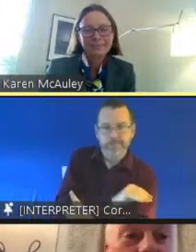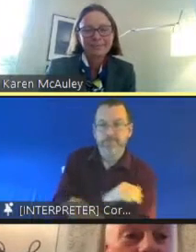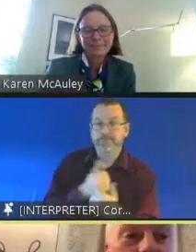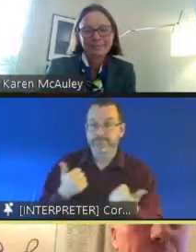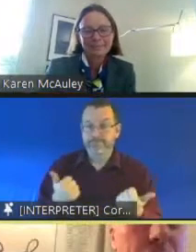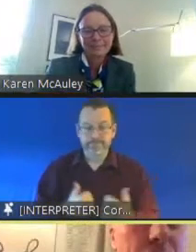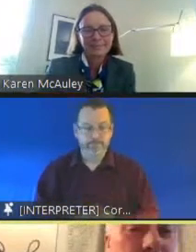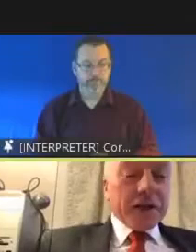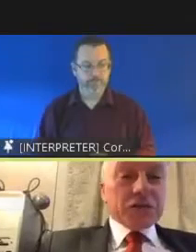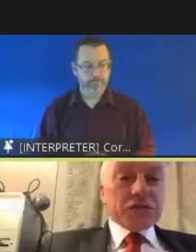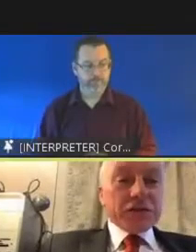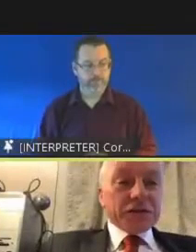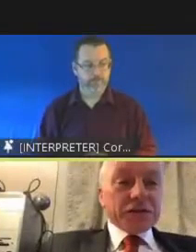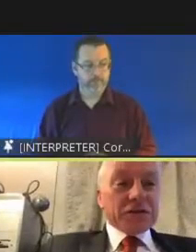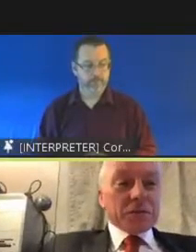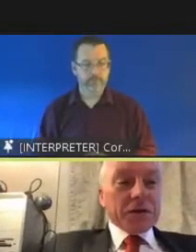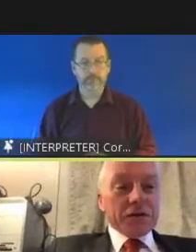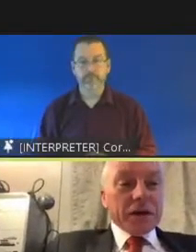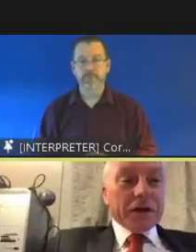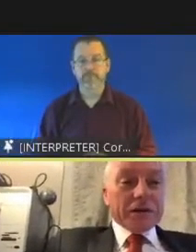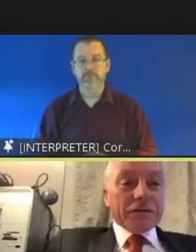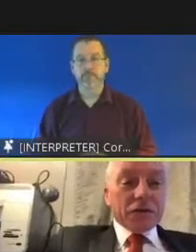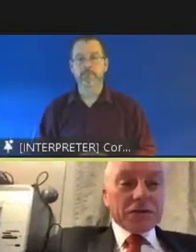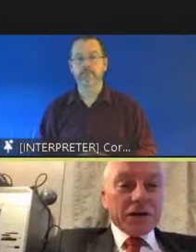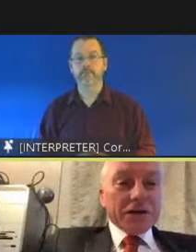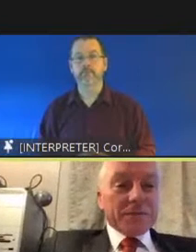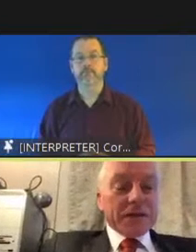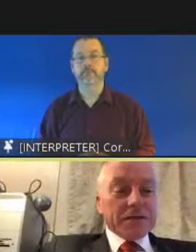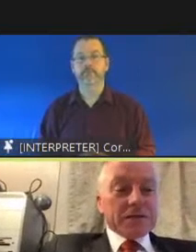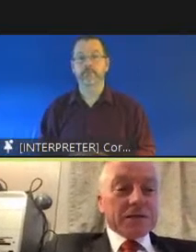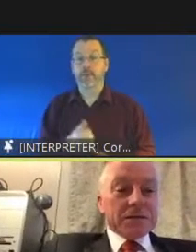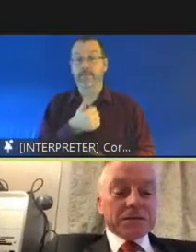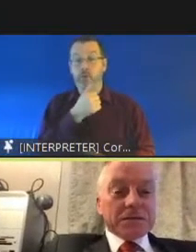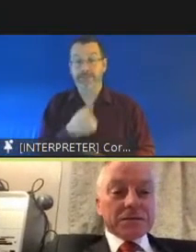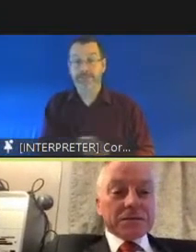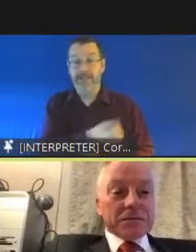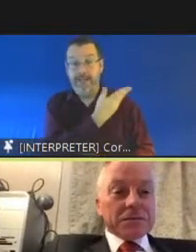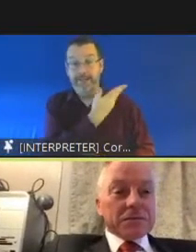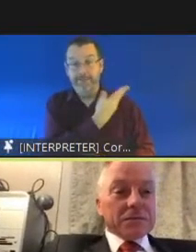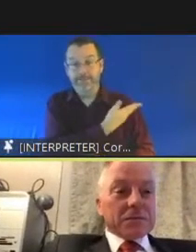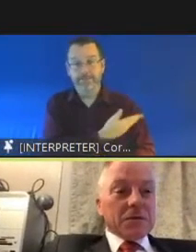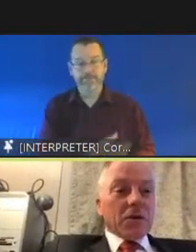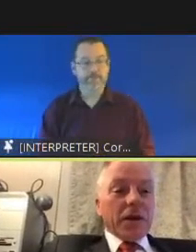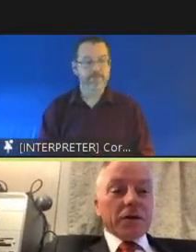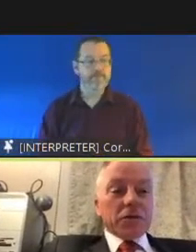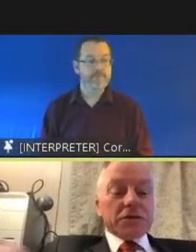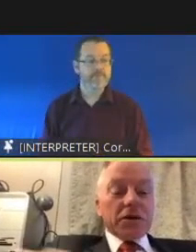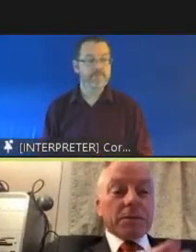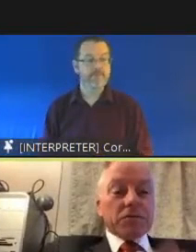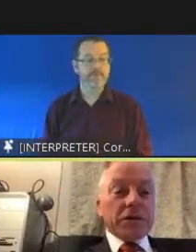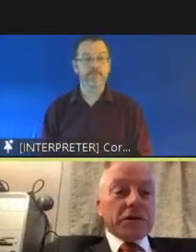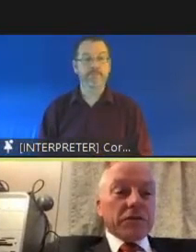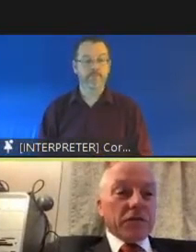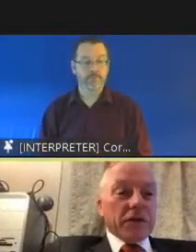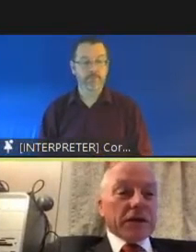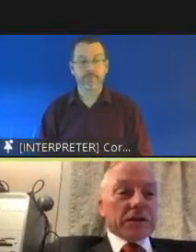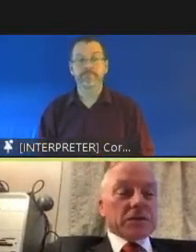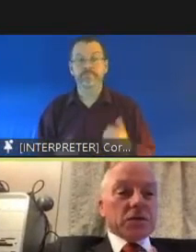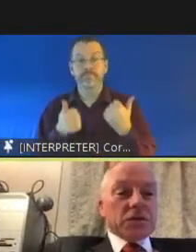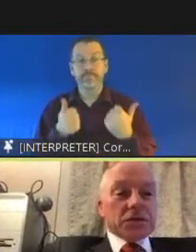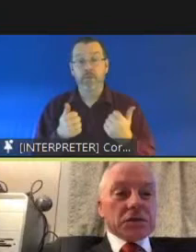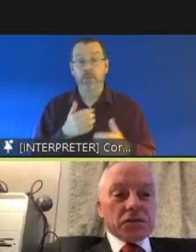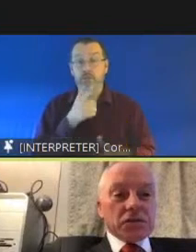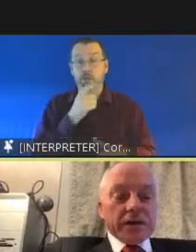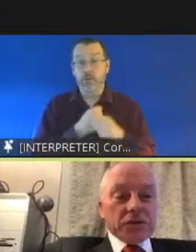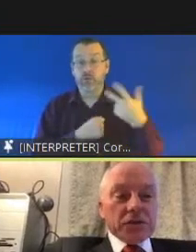Thank you very much and straight into my uh first slide please. Okay I'm going to talk about three different things